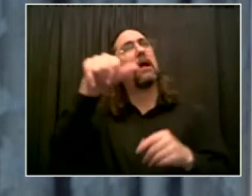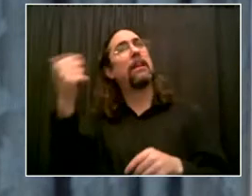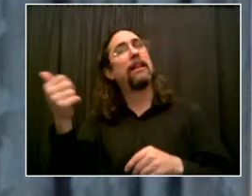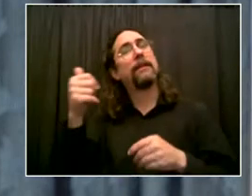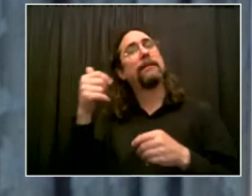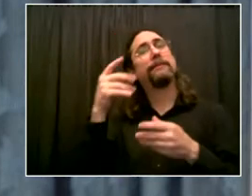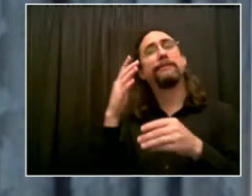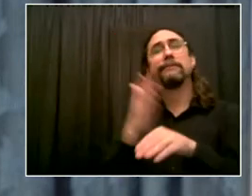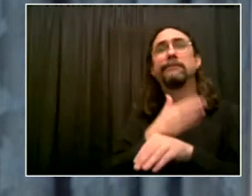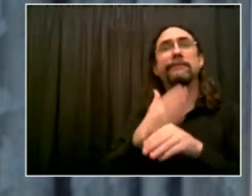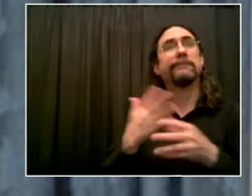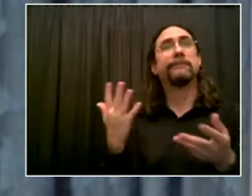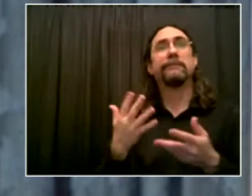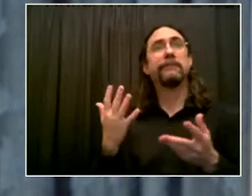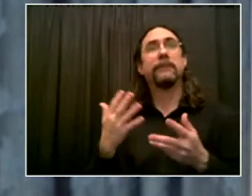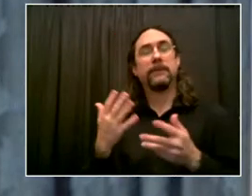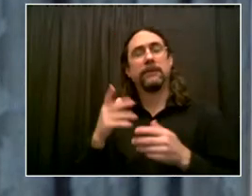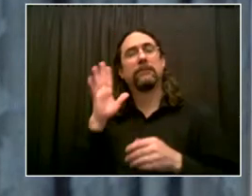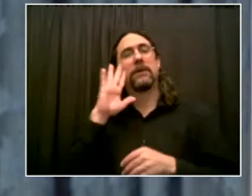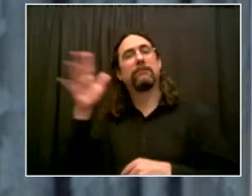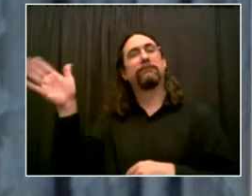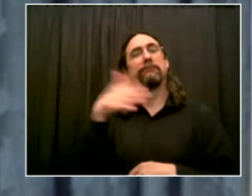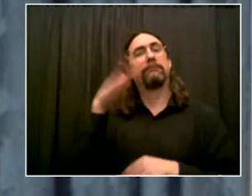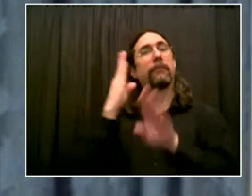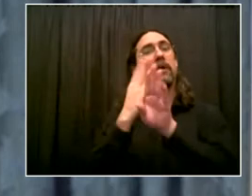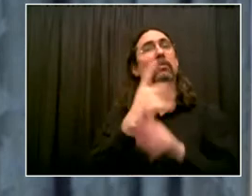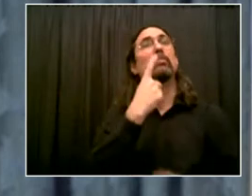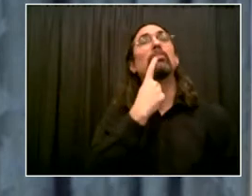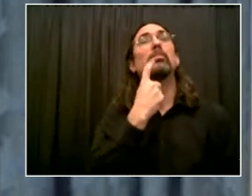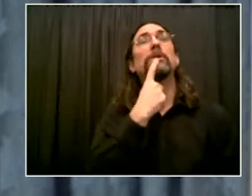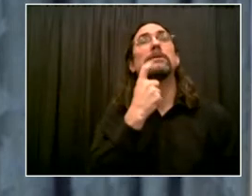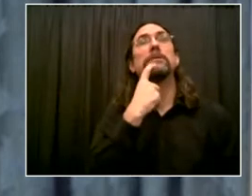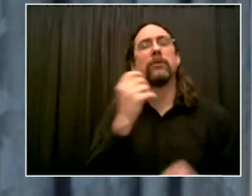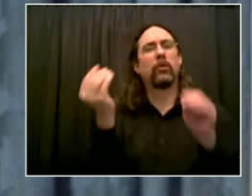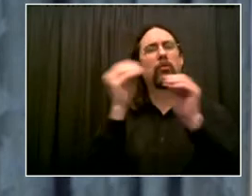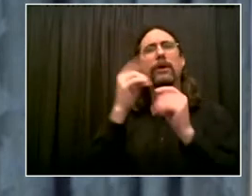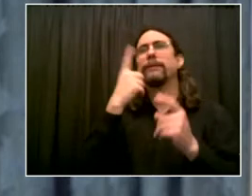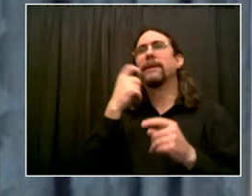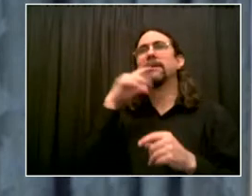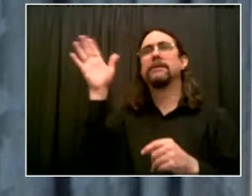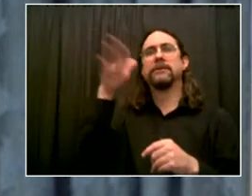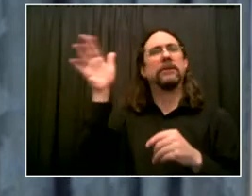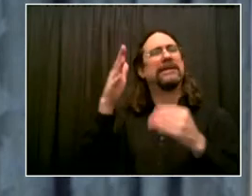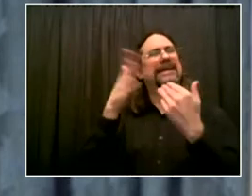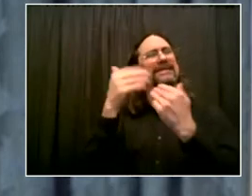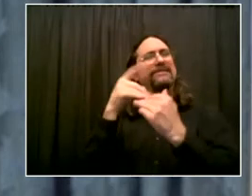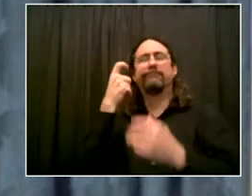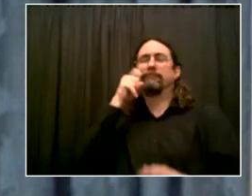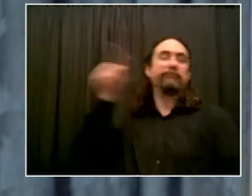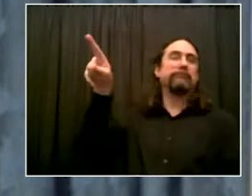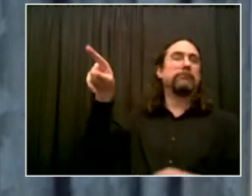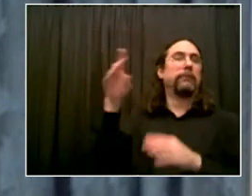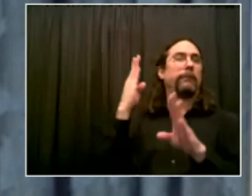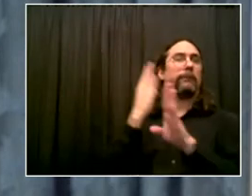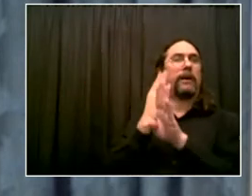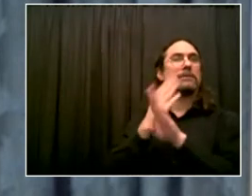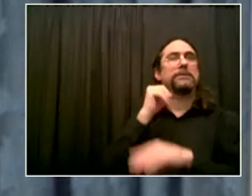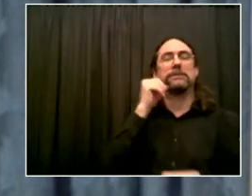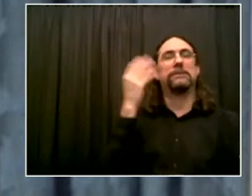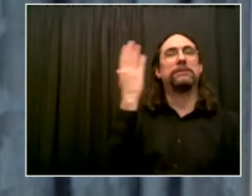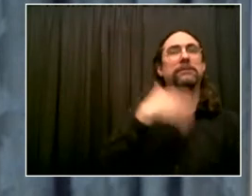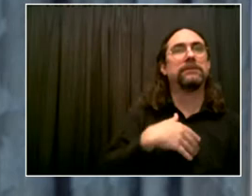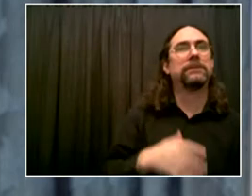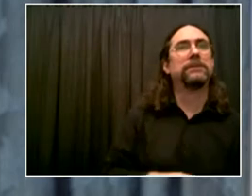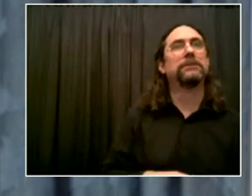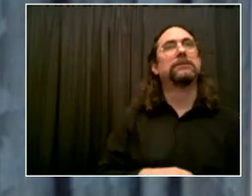and D in Manhattan, Merrick Boulevard in Queens, and Highland Boulevard in Staten Island. So we've got a lot of work we're doing on